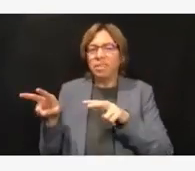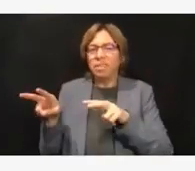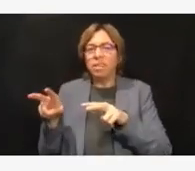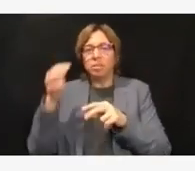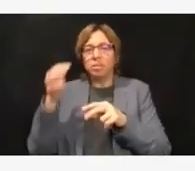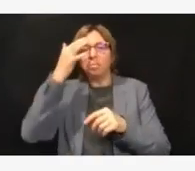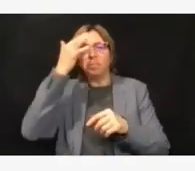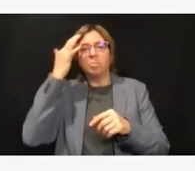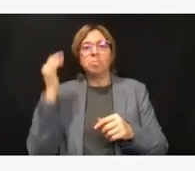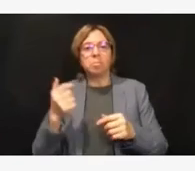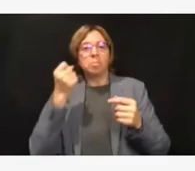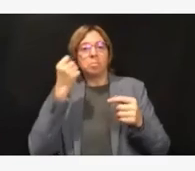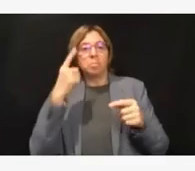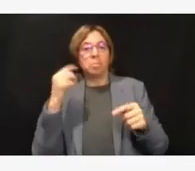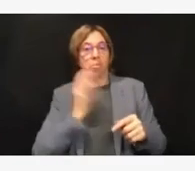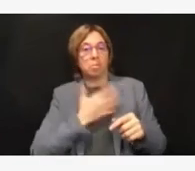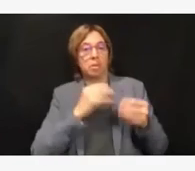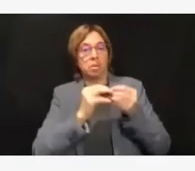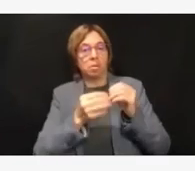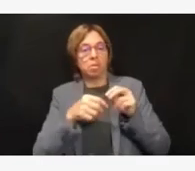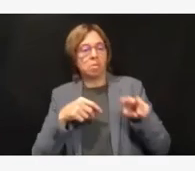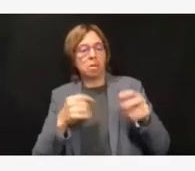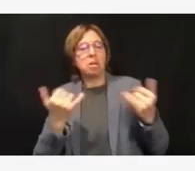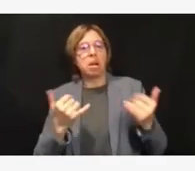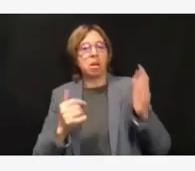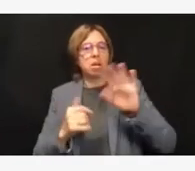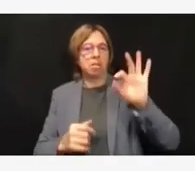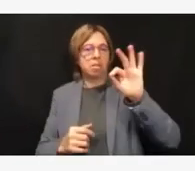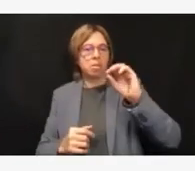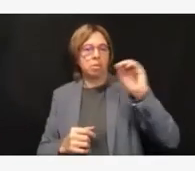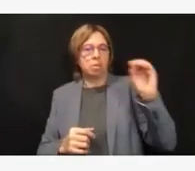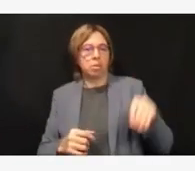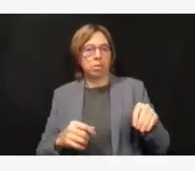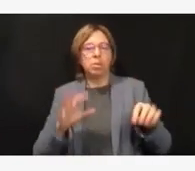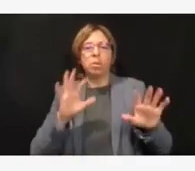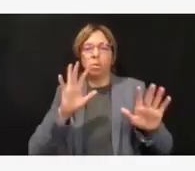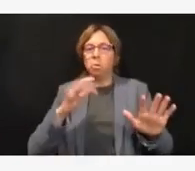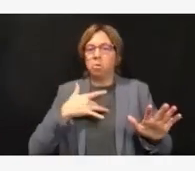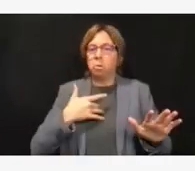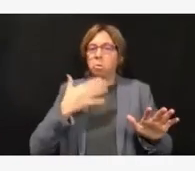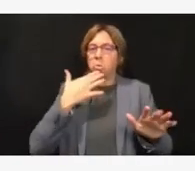So with that, I think I'll turn it over to questions. Thank you very much.